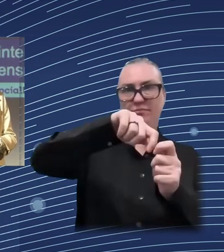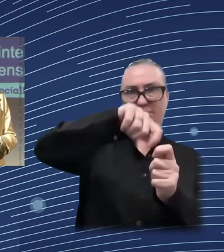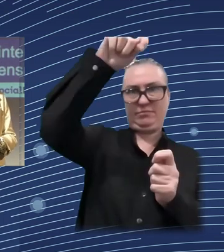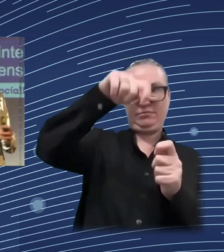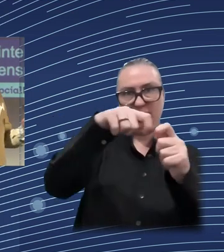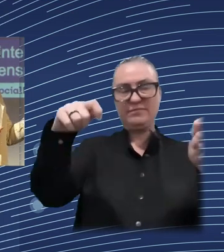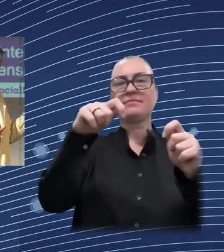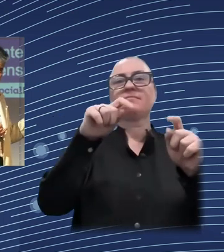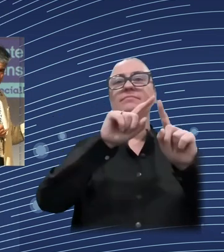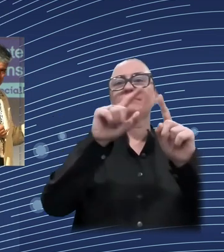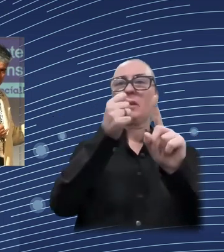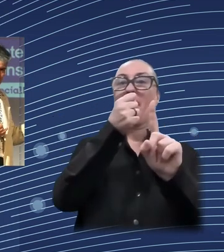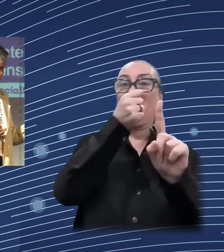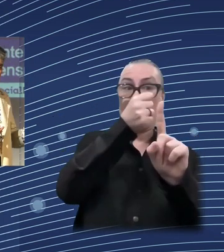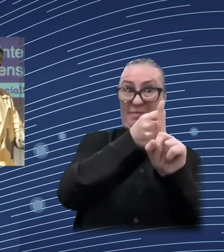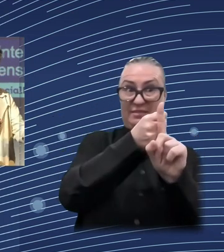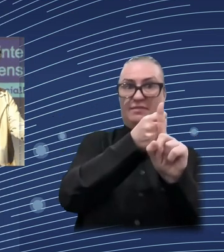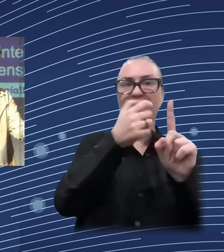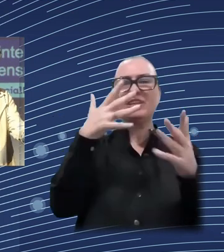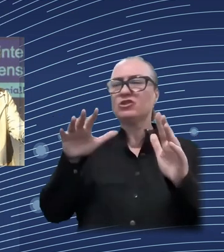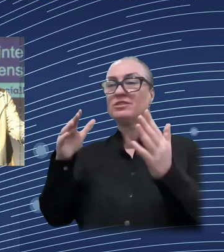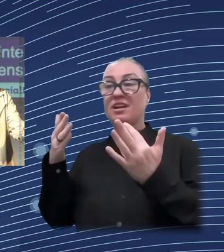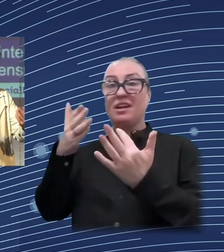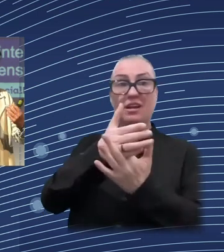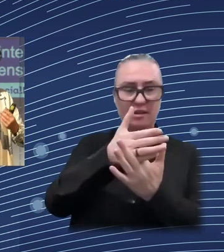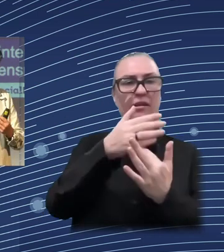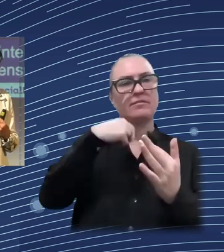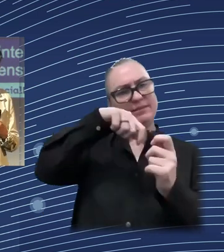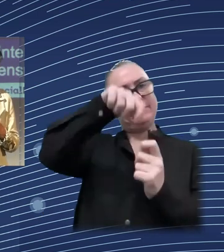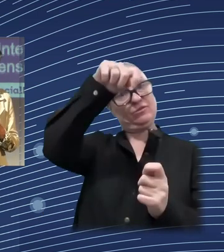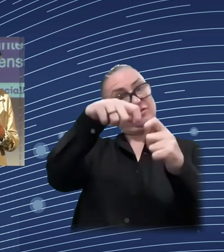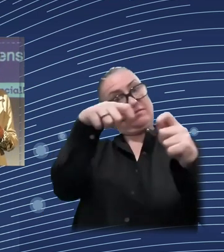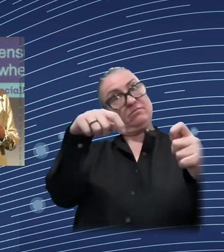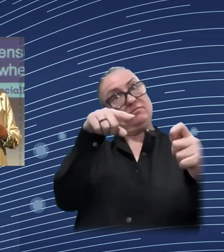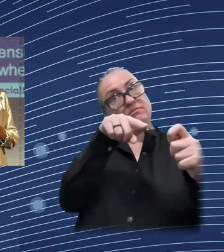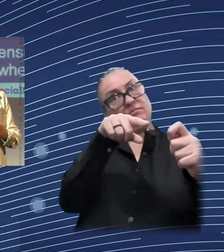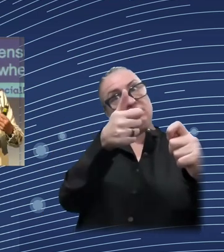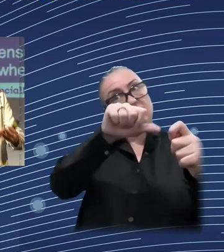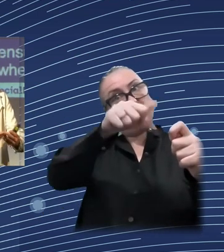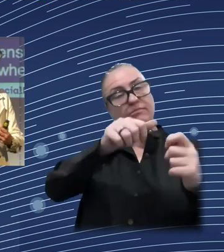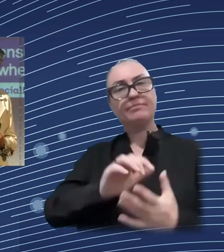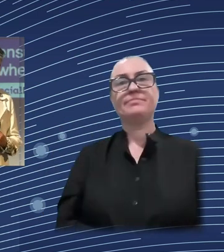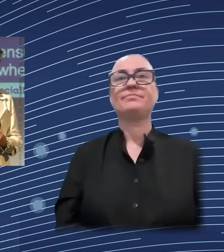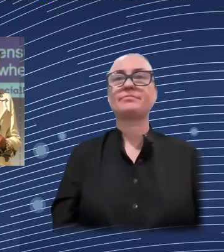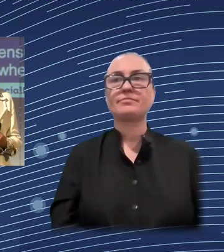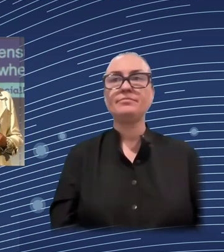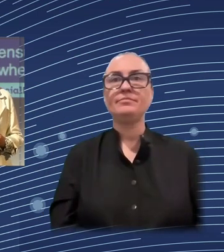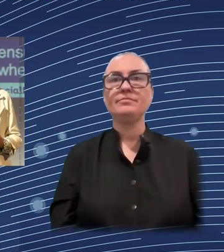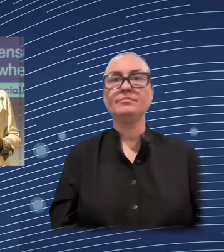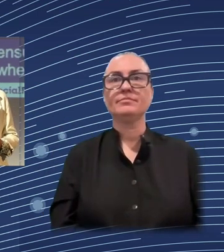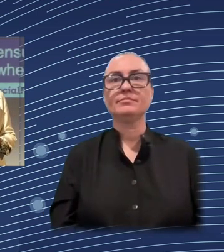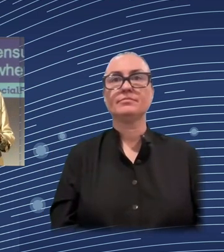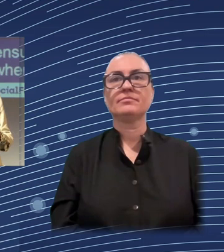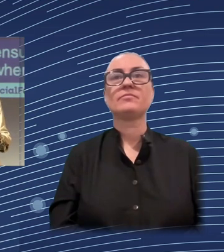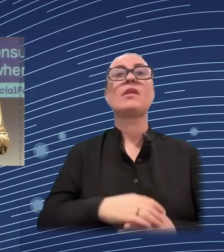you have to have the data. So whenever any client comes to our institution, I want you to evaluate this